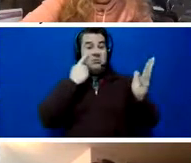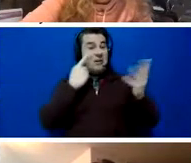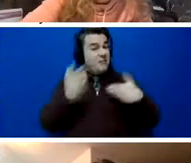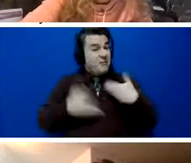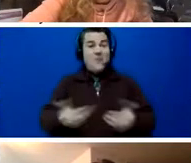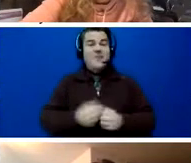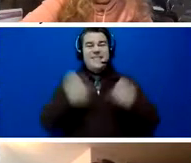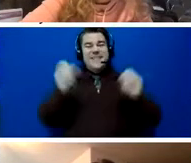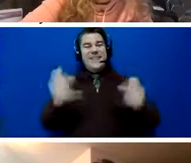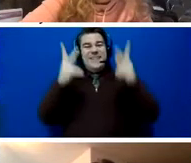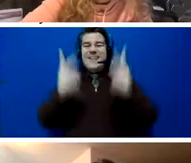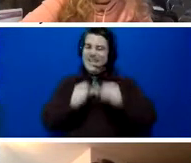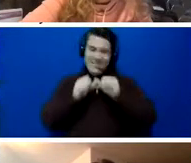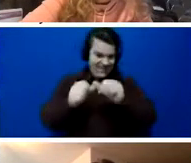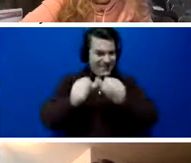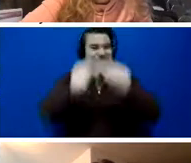All right. Keep up the good work.